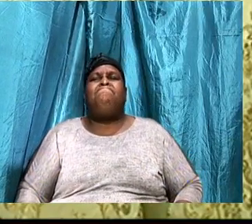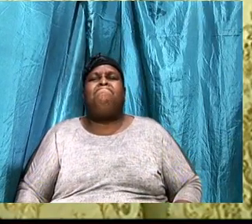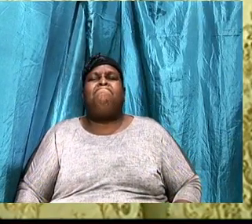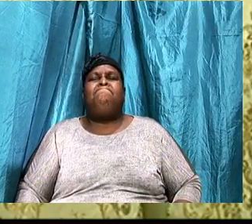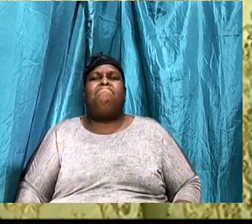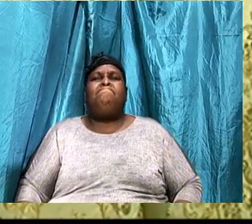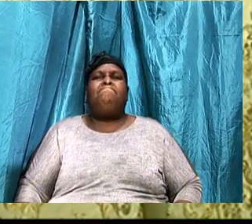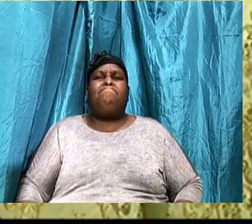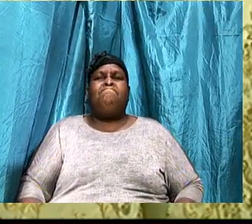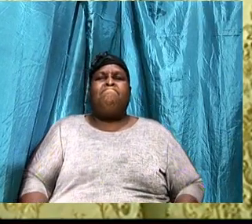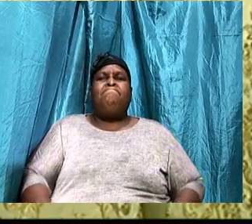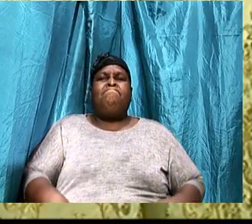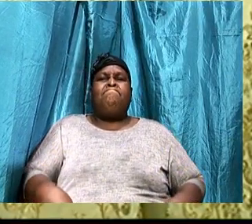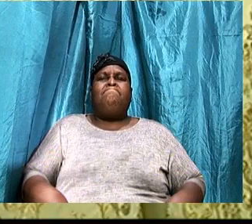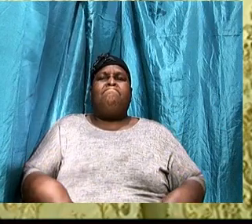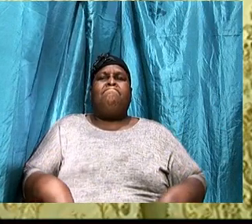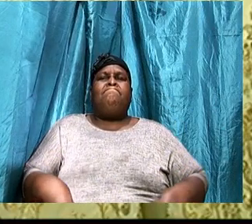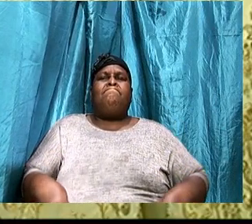Jesus,